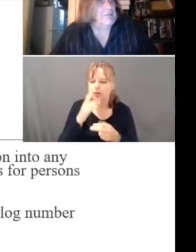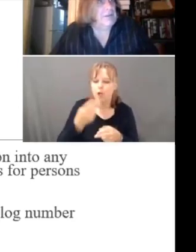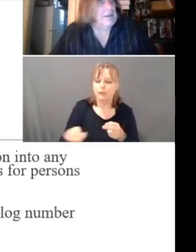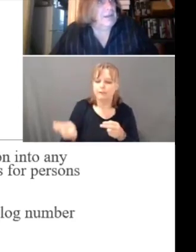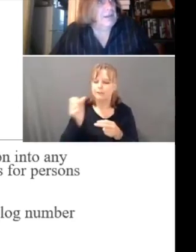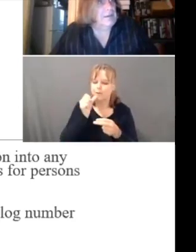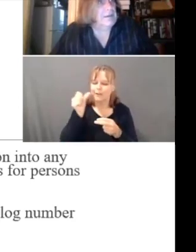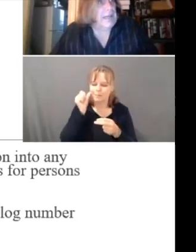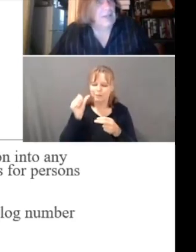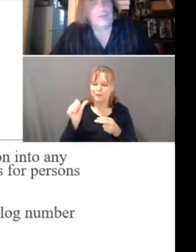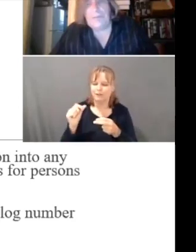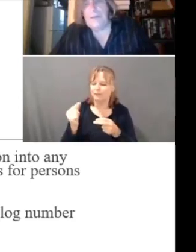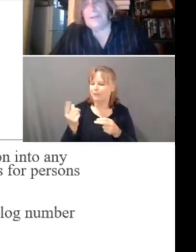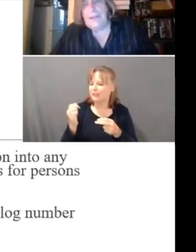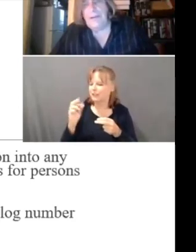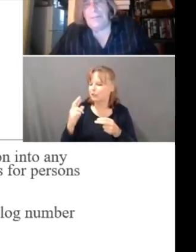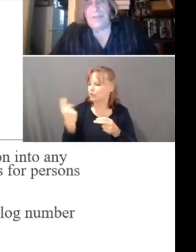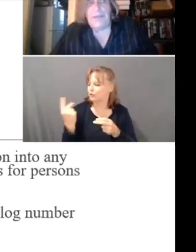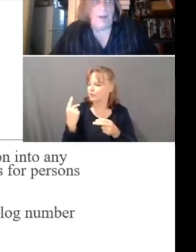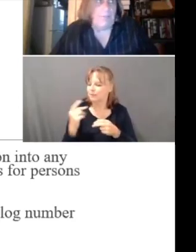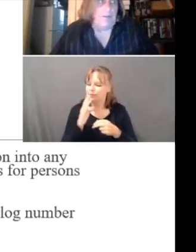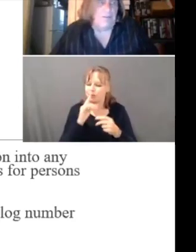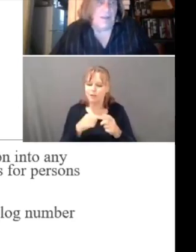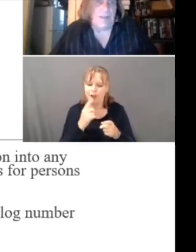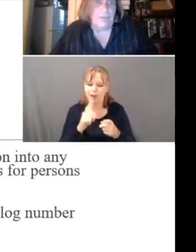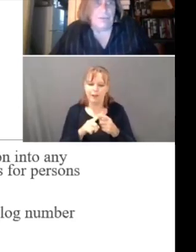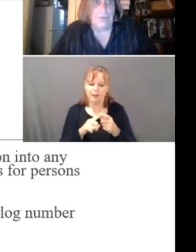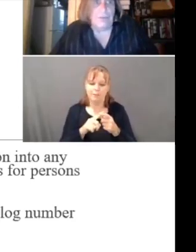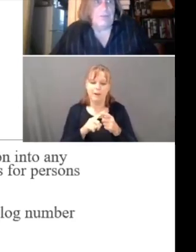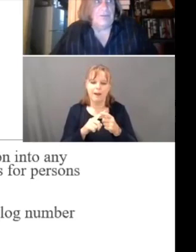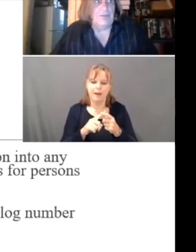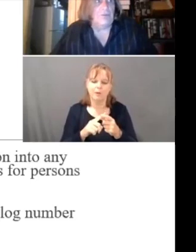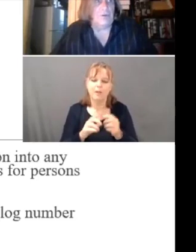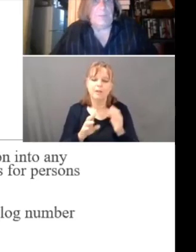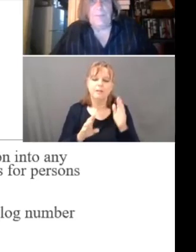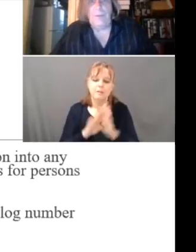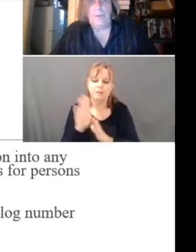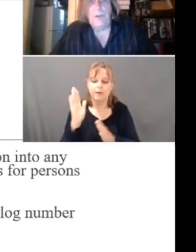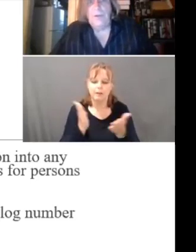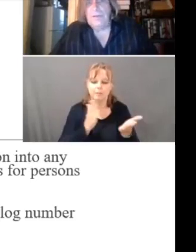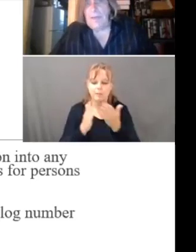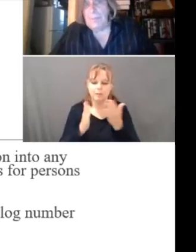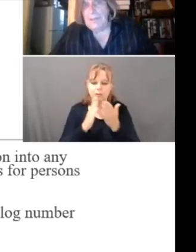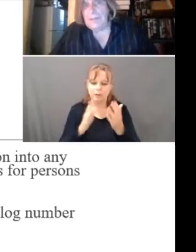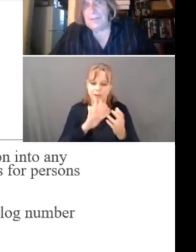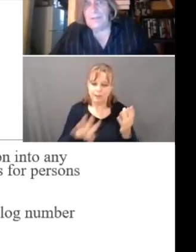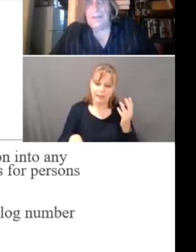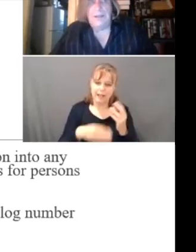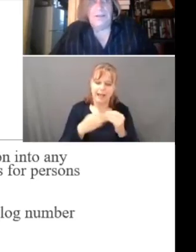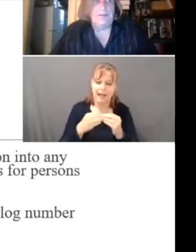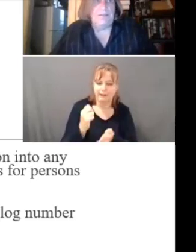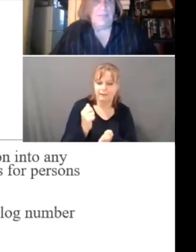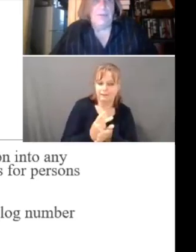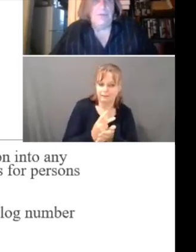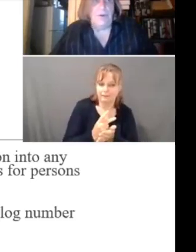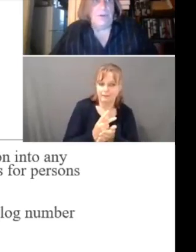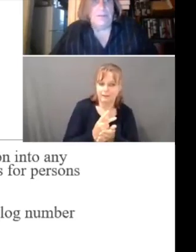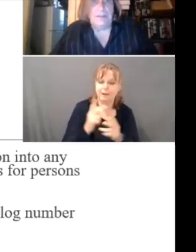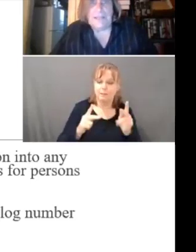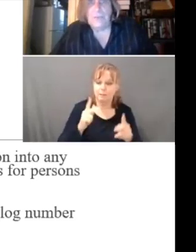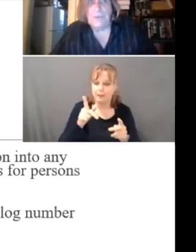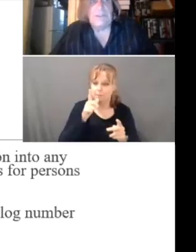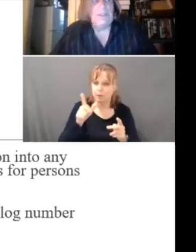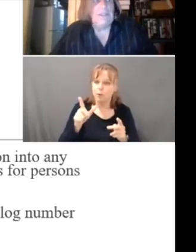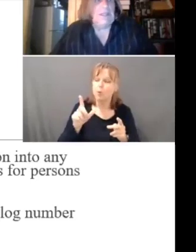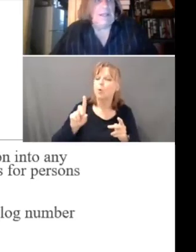of eligibility by the Department of Developmental Services for people who are developmentally disabled or